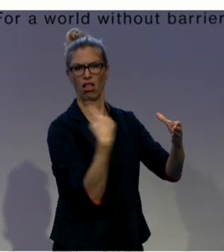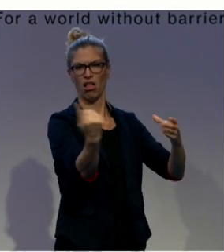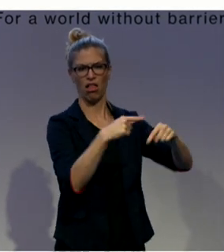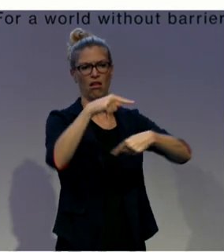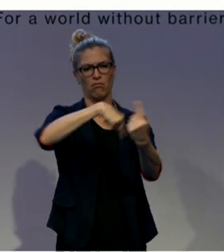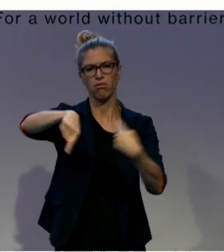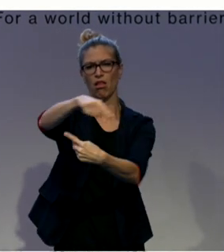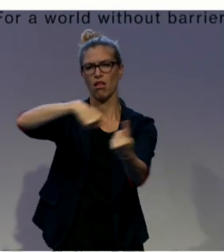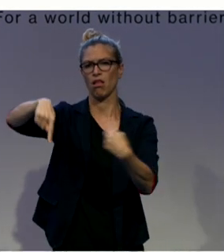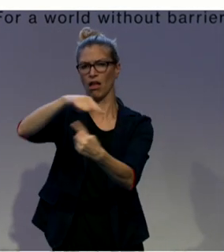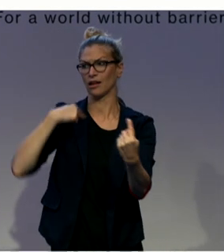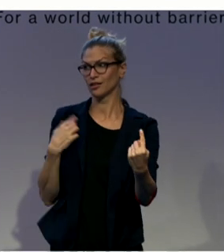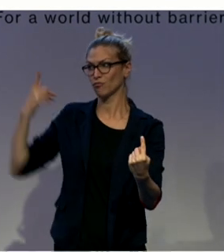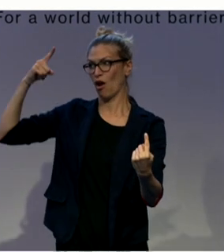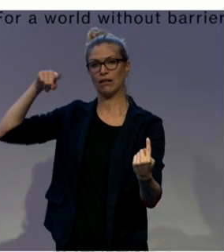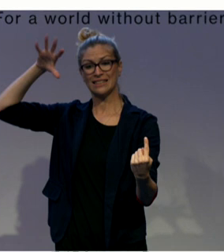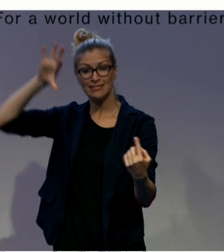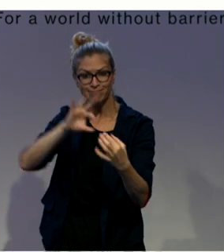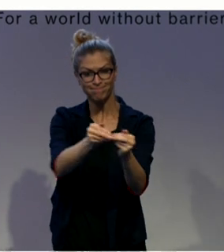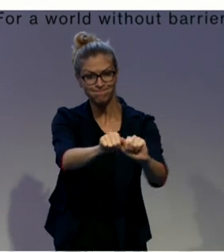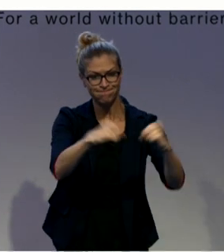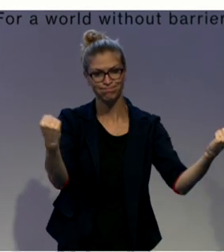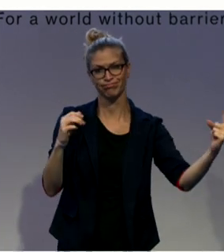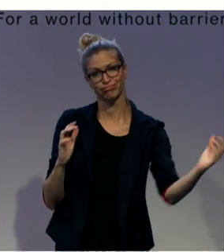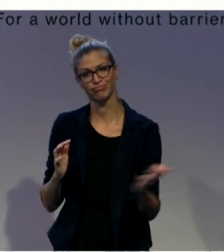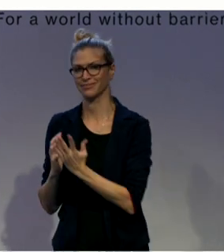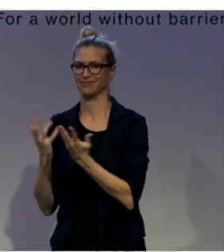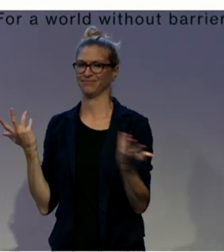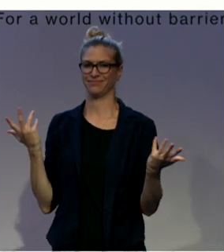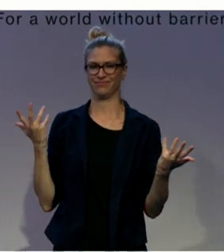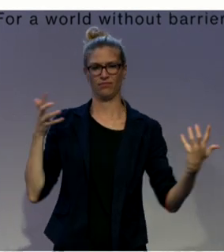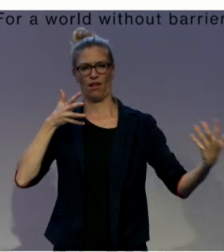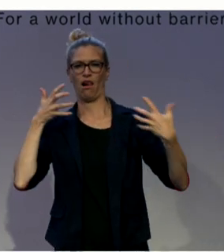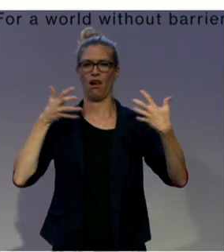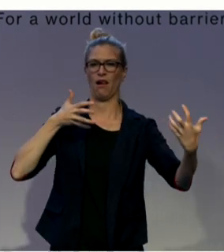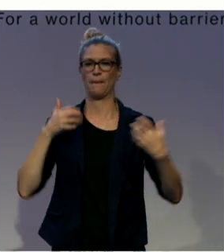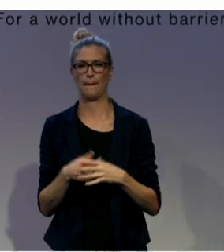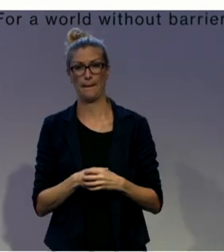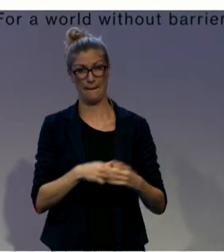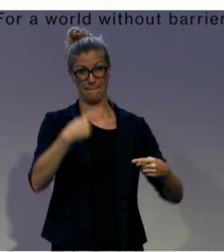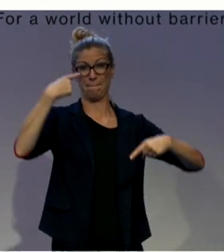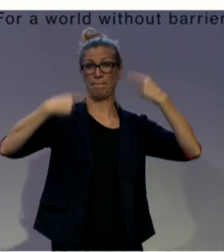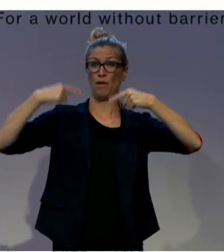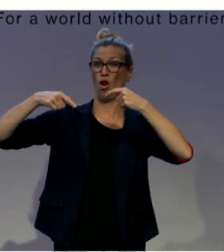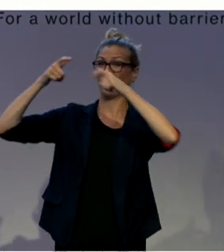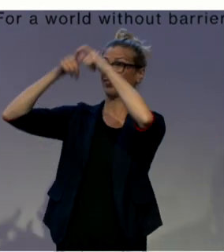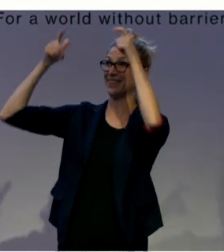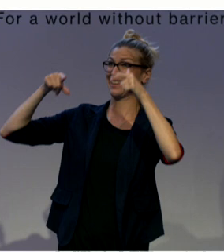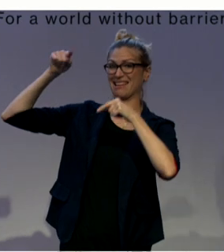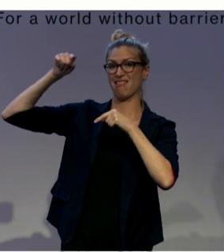This distorted way of thinking weakens the whole process of political decision-making in the community.